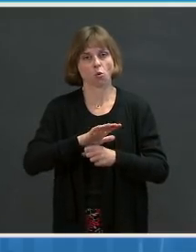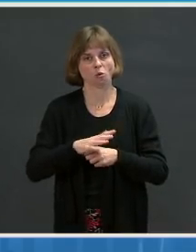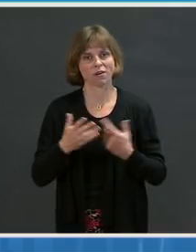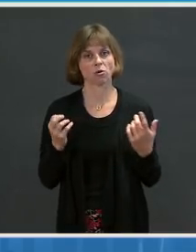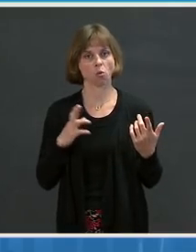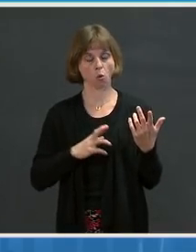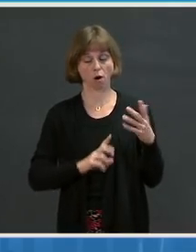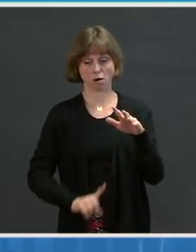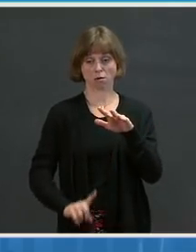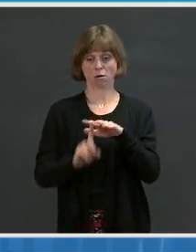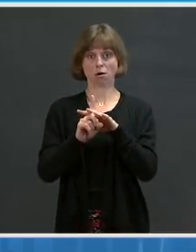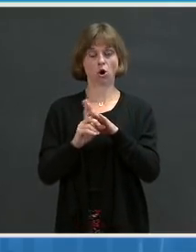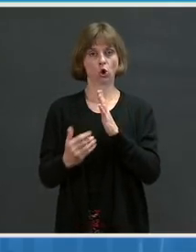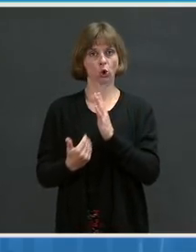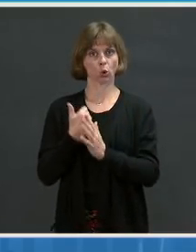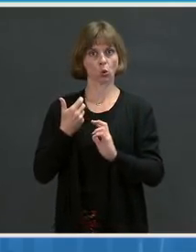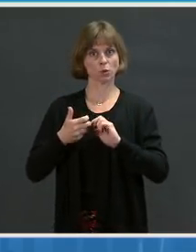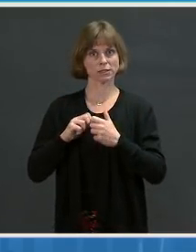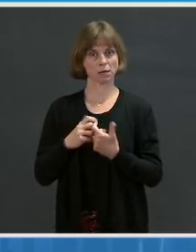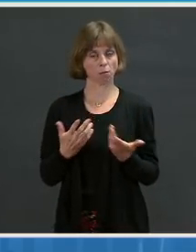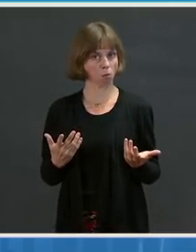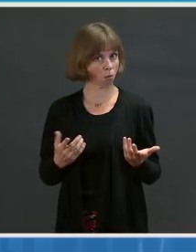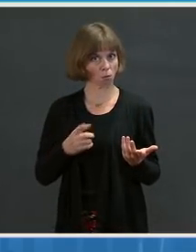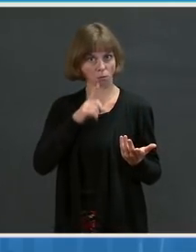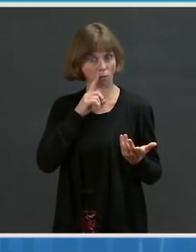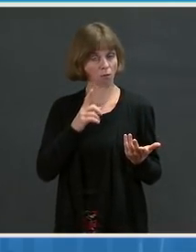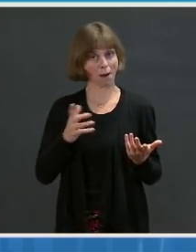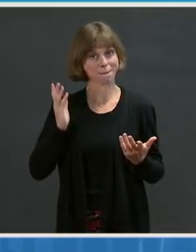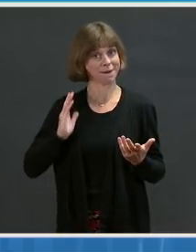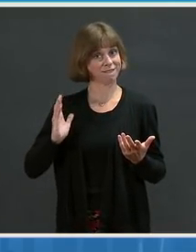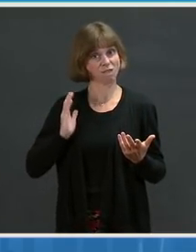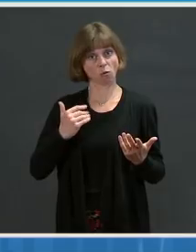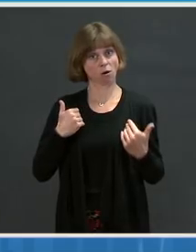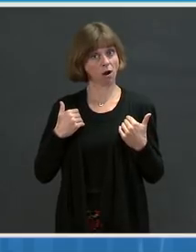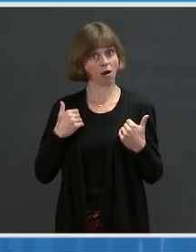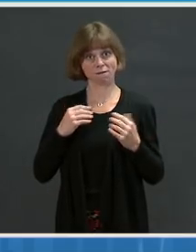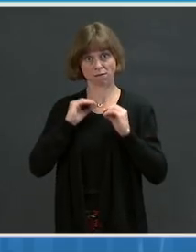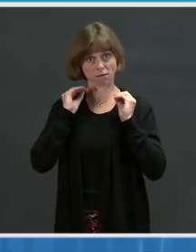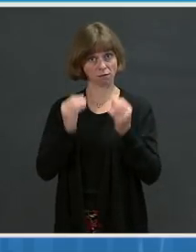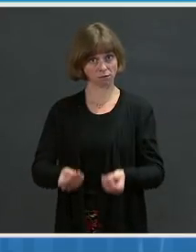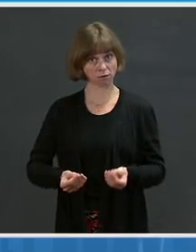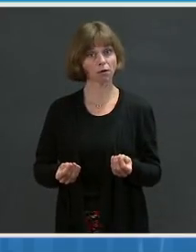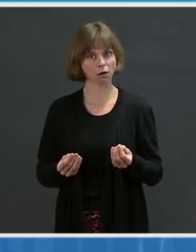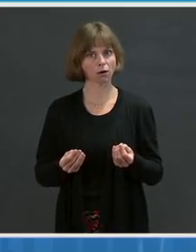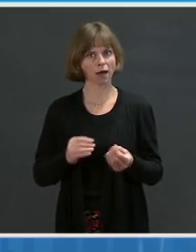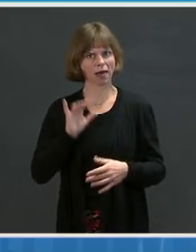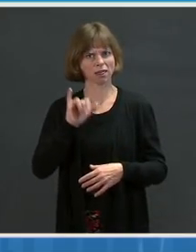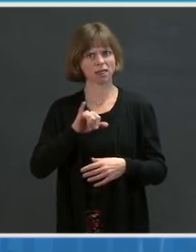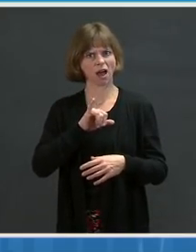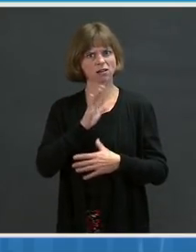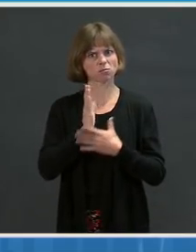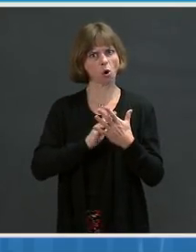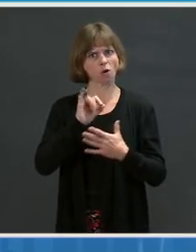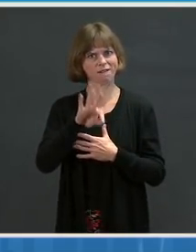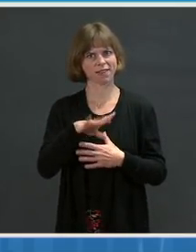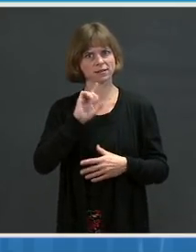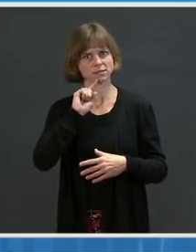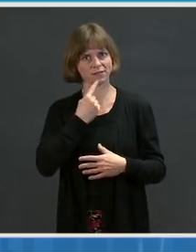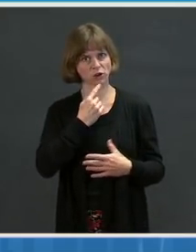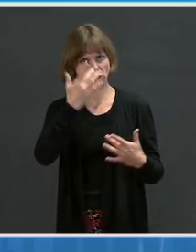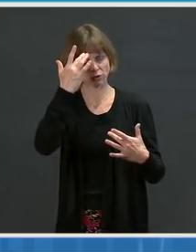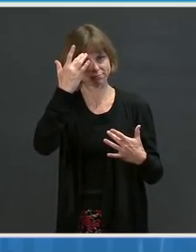develop new symptoms that they did not have even as part of their acute infection? Importantly,